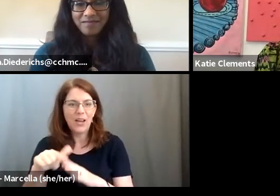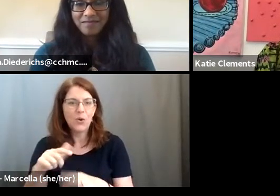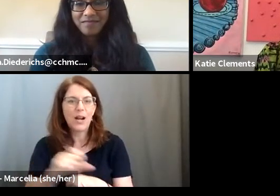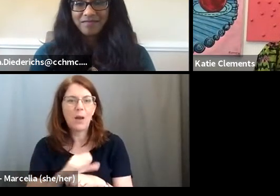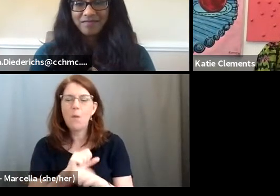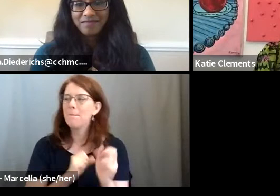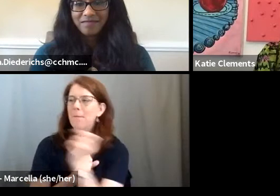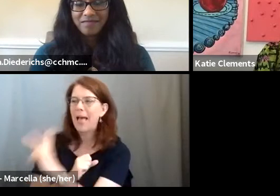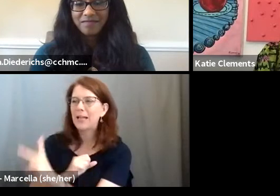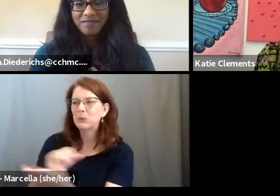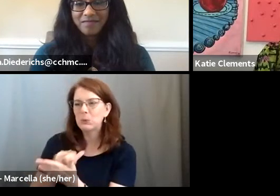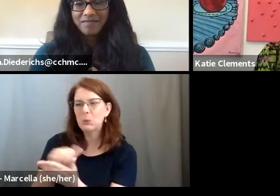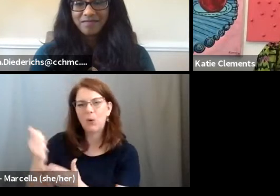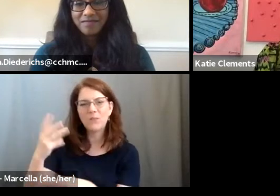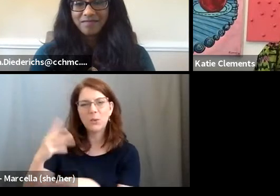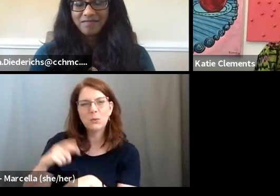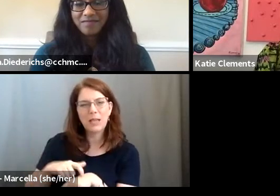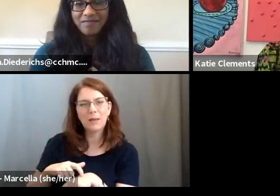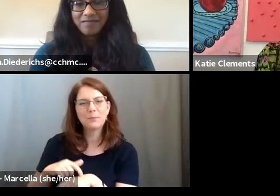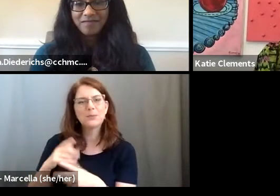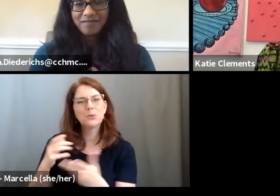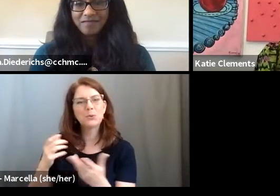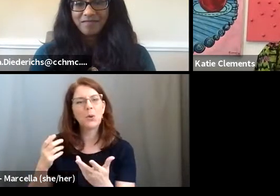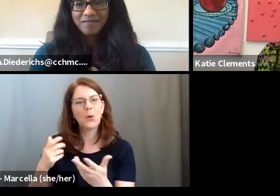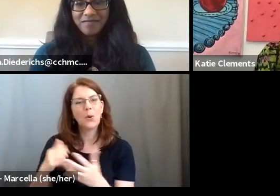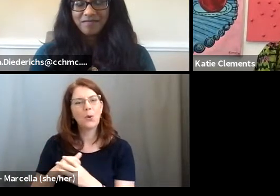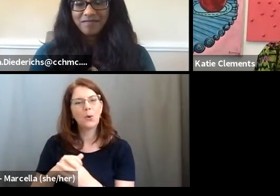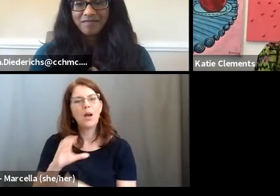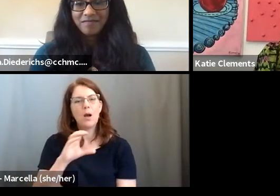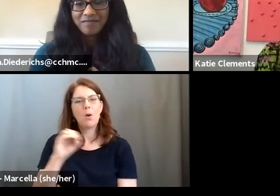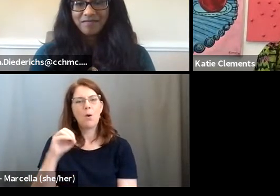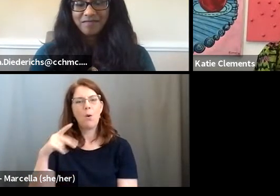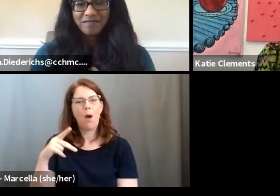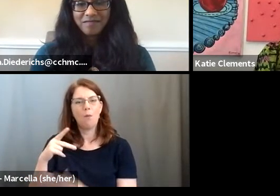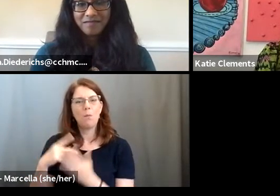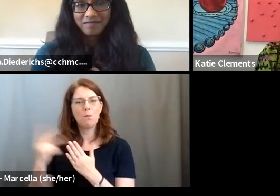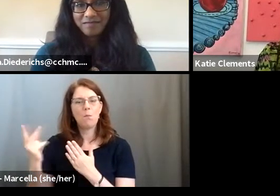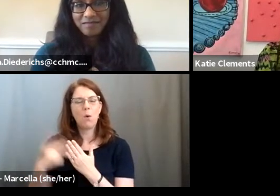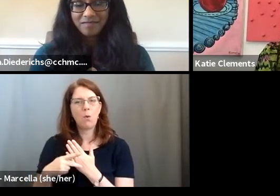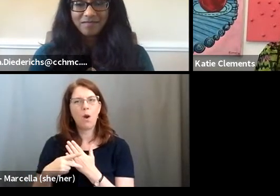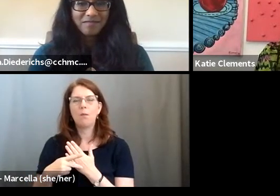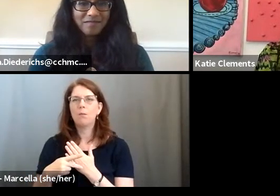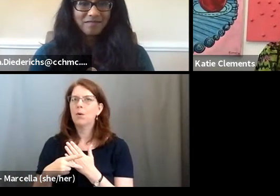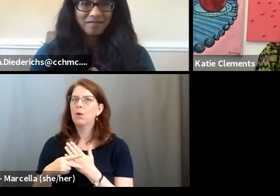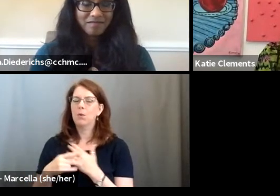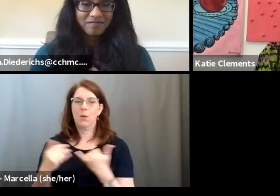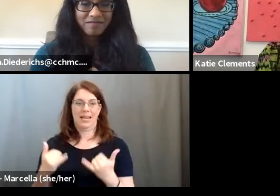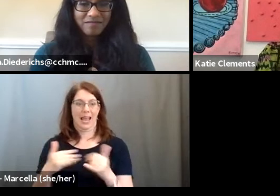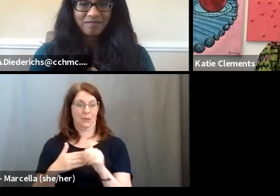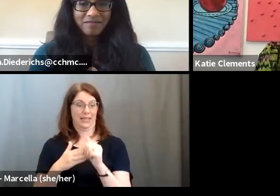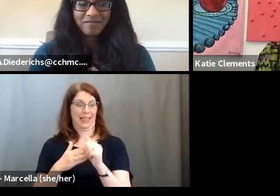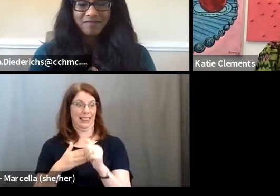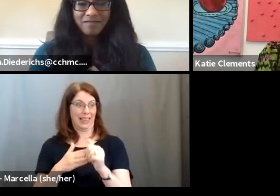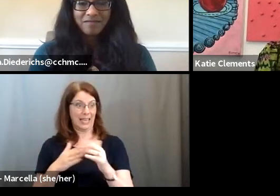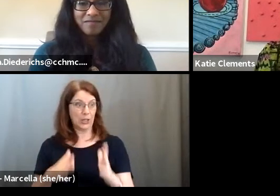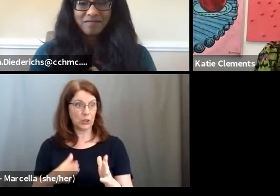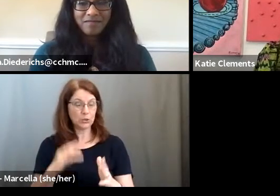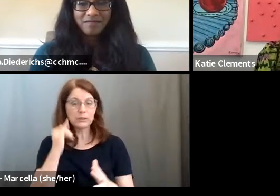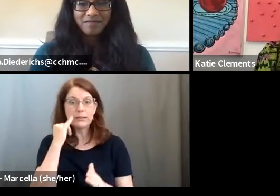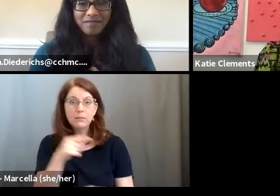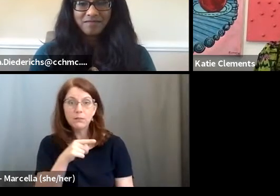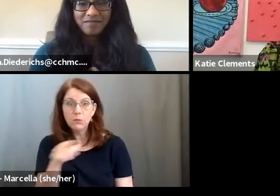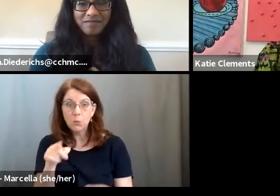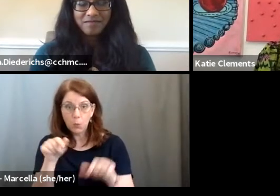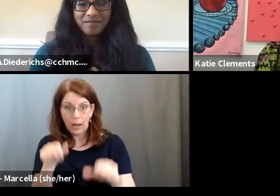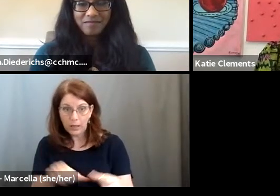New York a couple more times. So I just want to say that that co-op program is as leaders now in the industry. If you can support